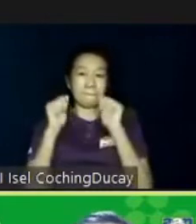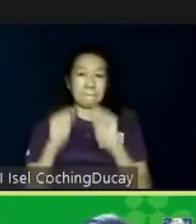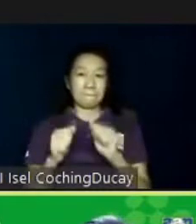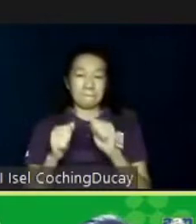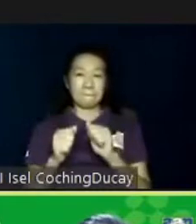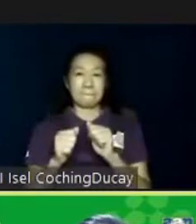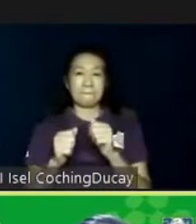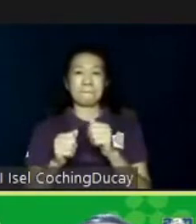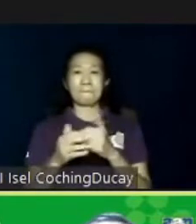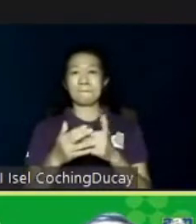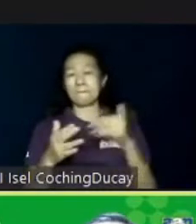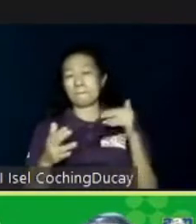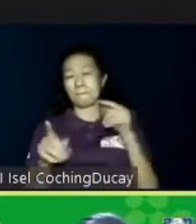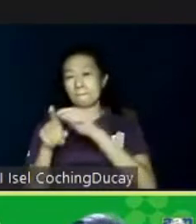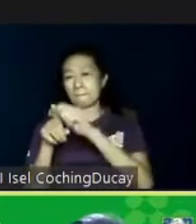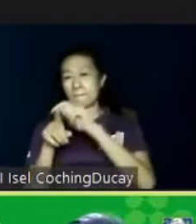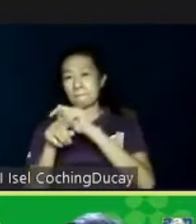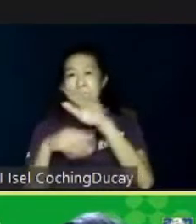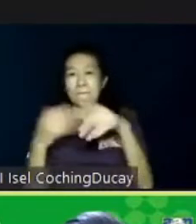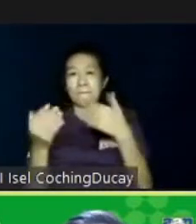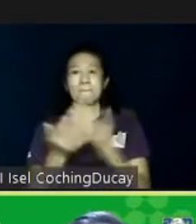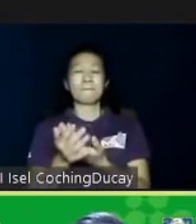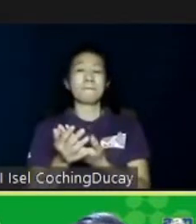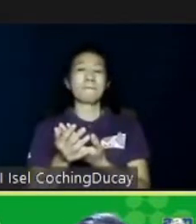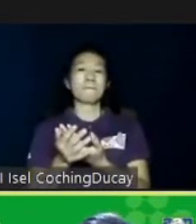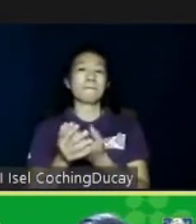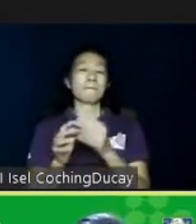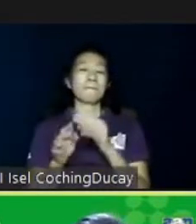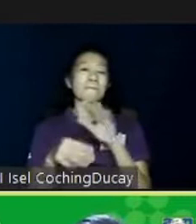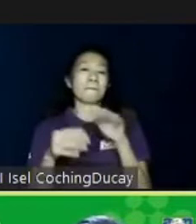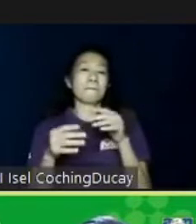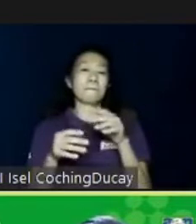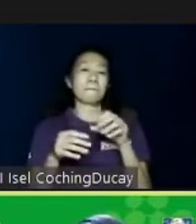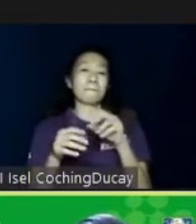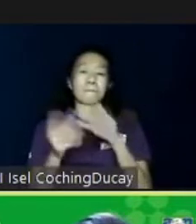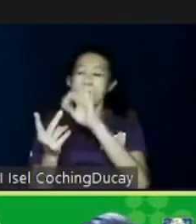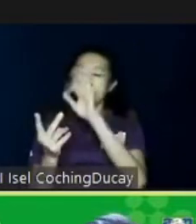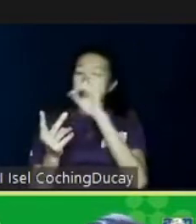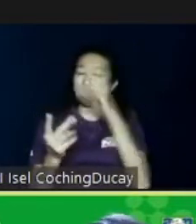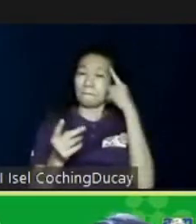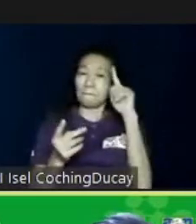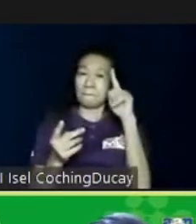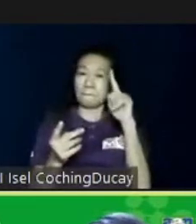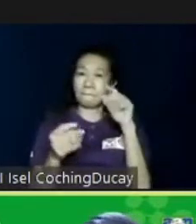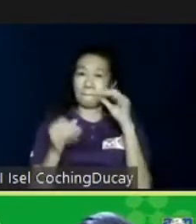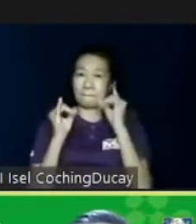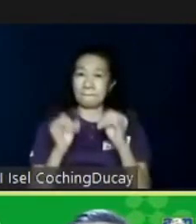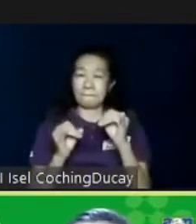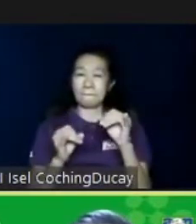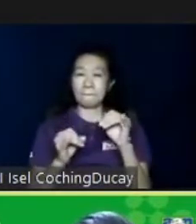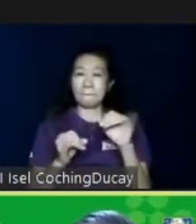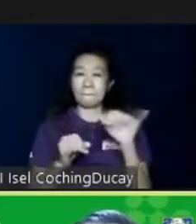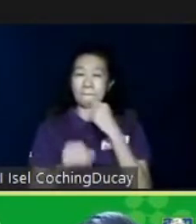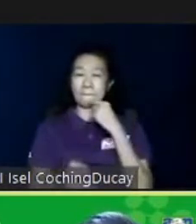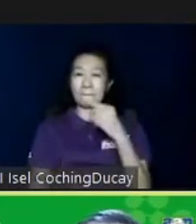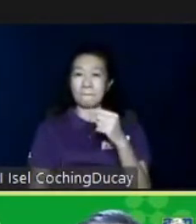and train and look at all possible options for the individual. Like Sir Raniel said, though, it